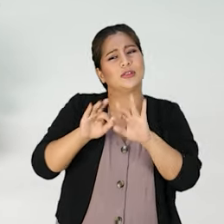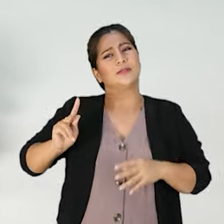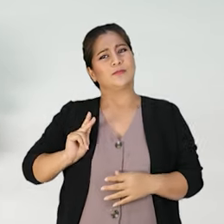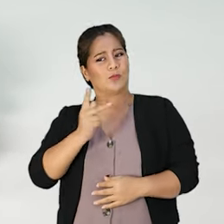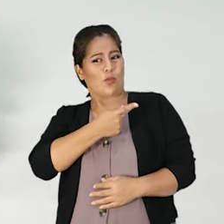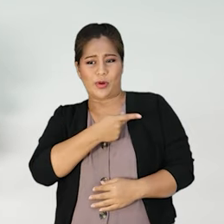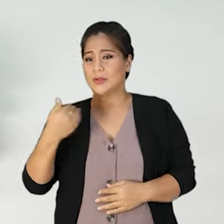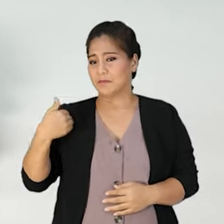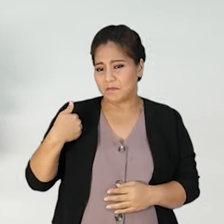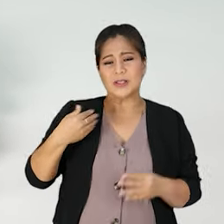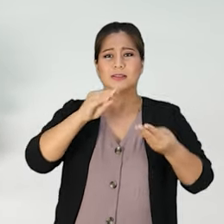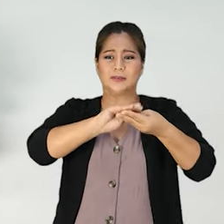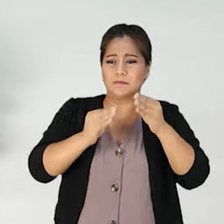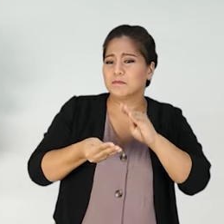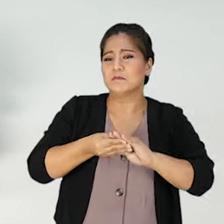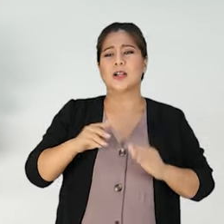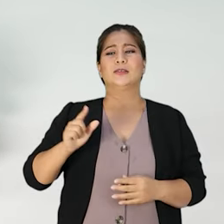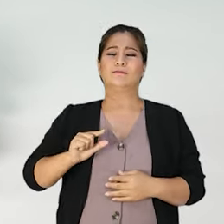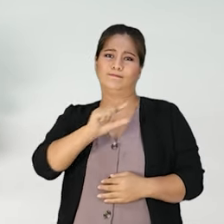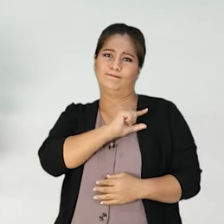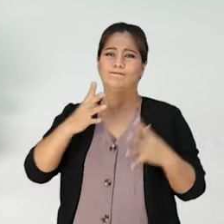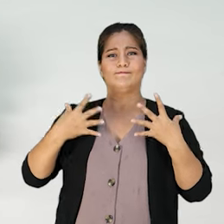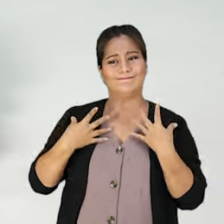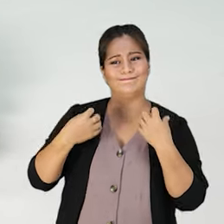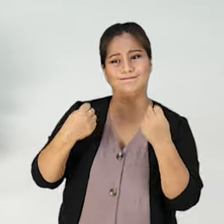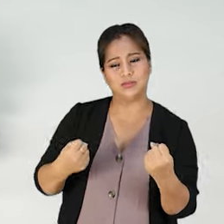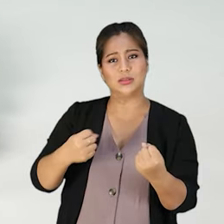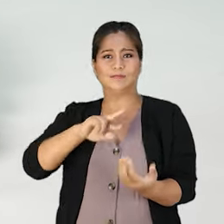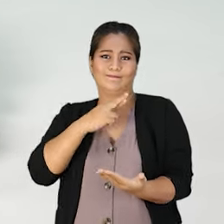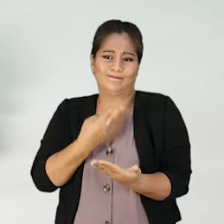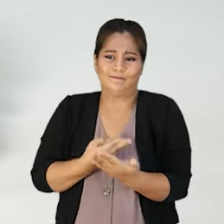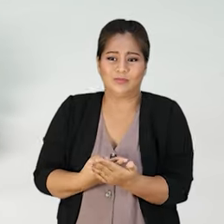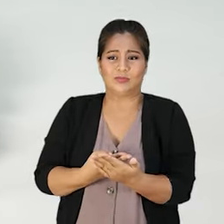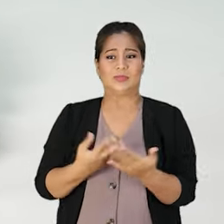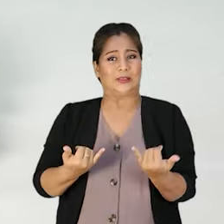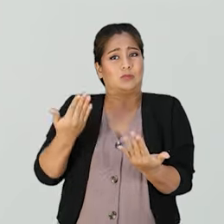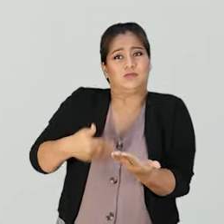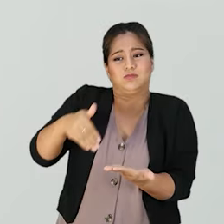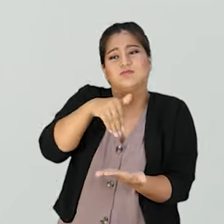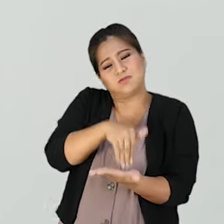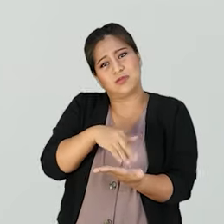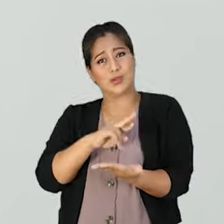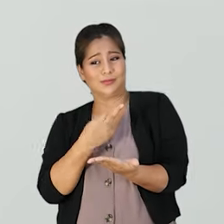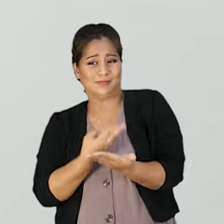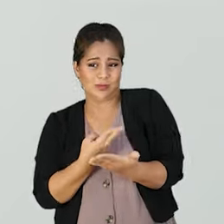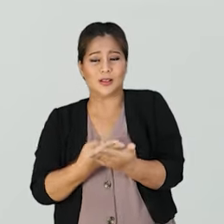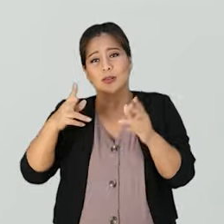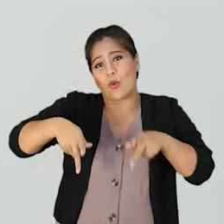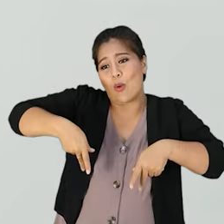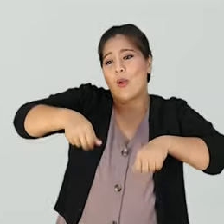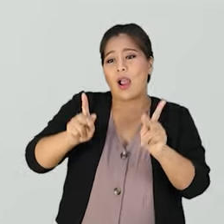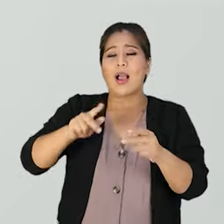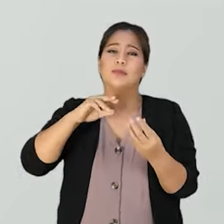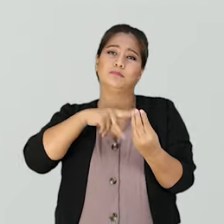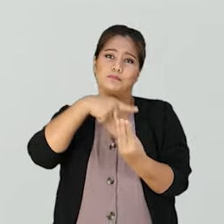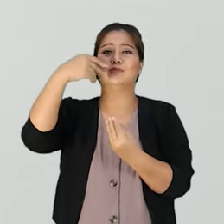is important. We still have a limited number of qualified health professionals in rehabilitation. So, the Center of Medical